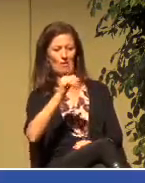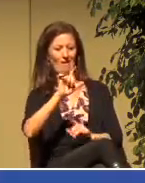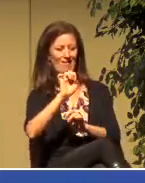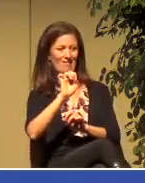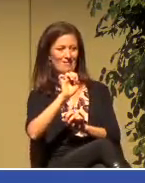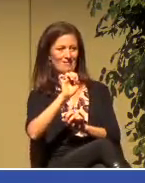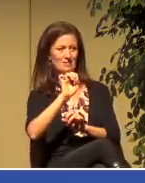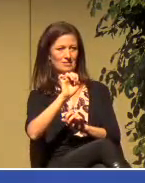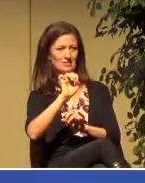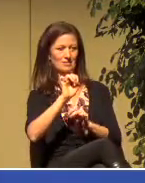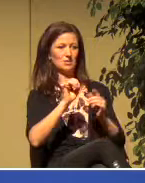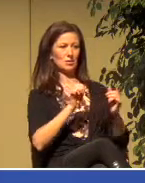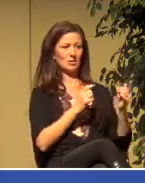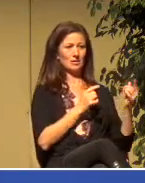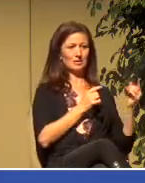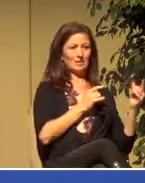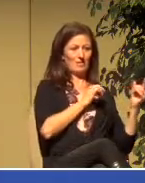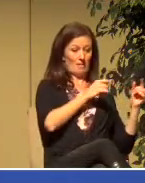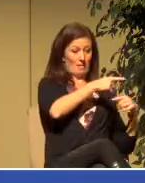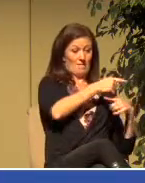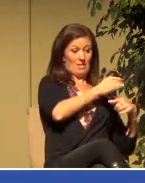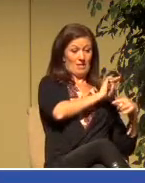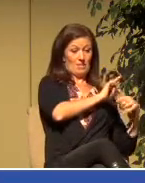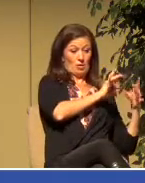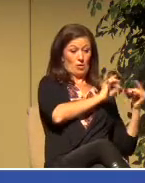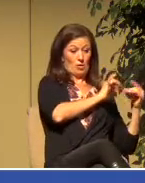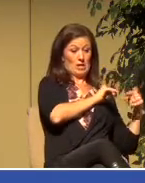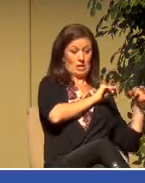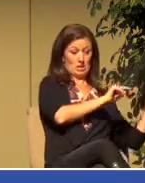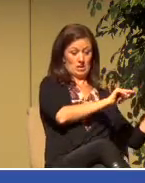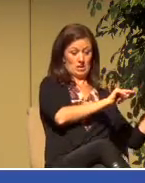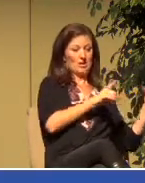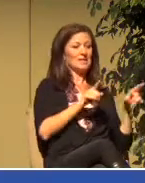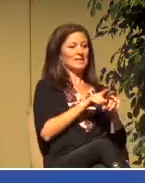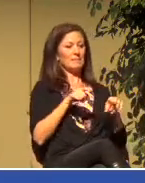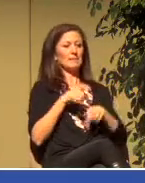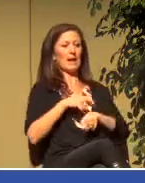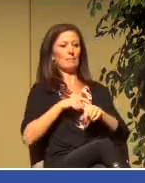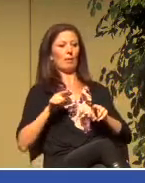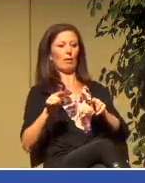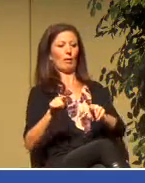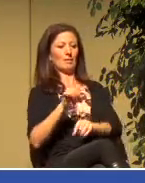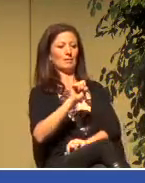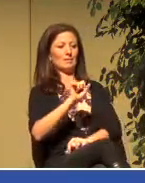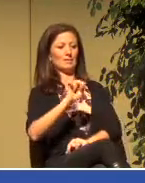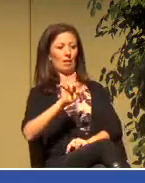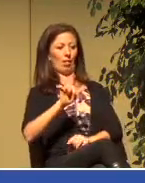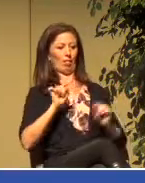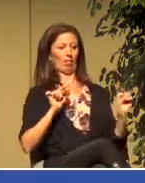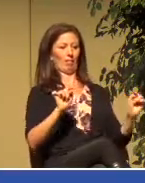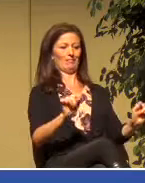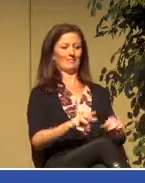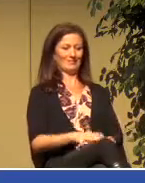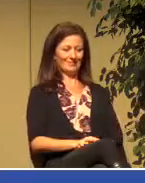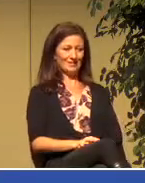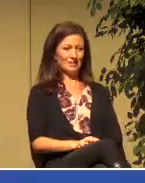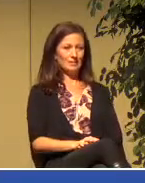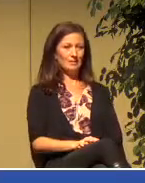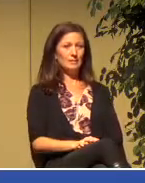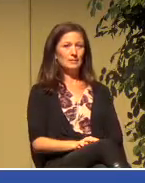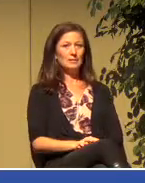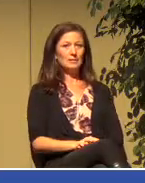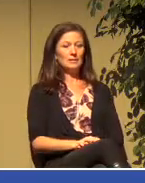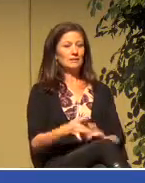else was happening. Meanwhile, we have a guy named Saul. So the